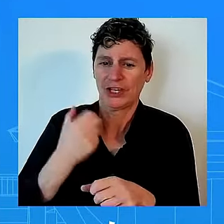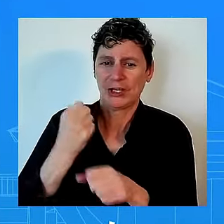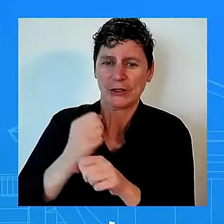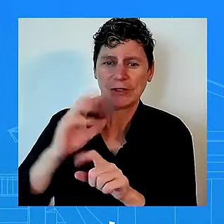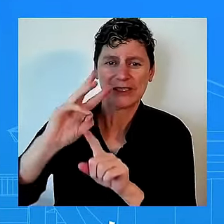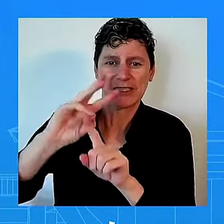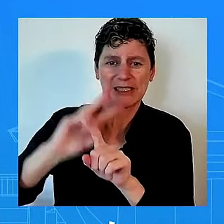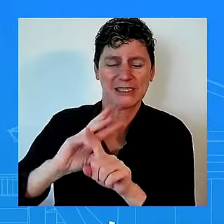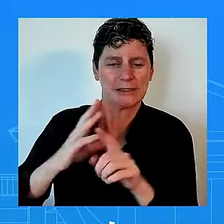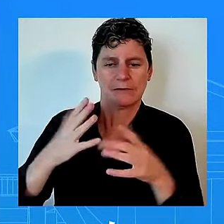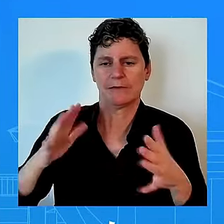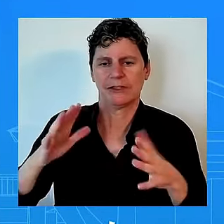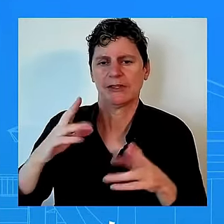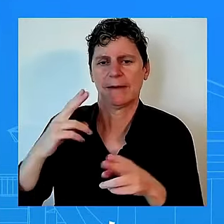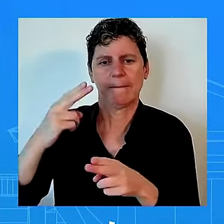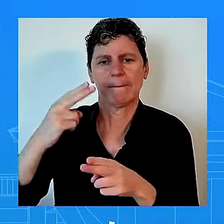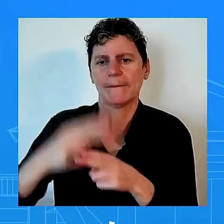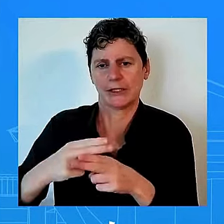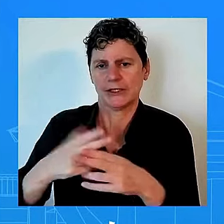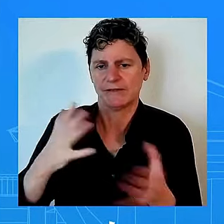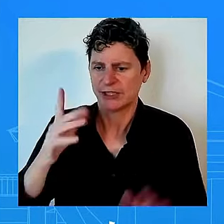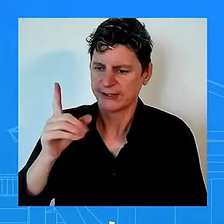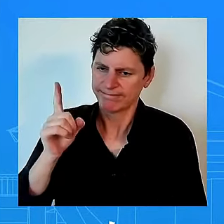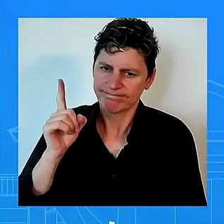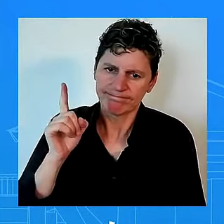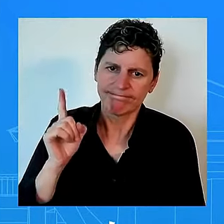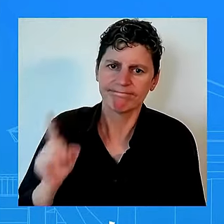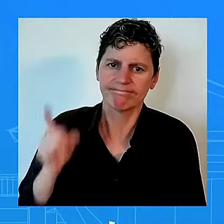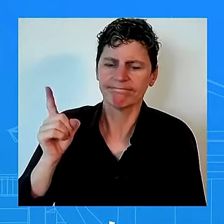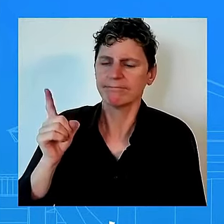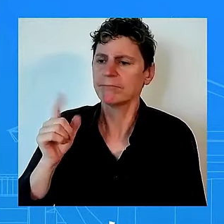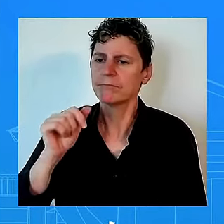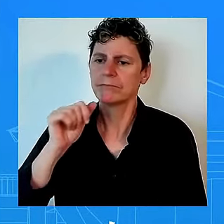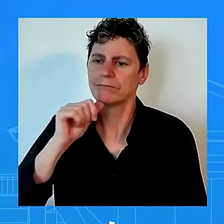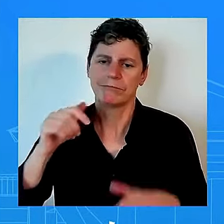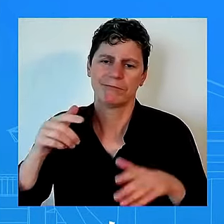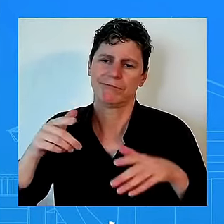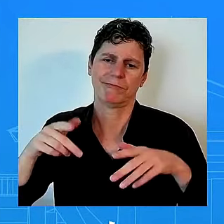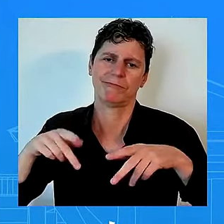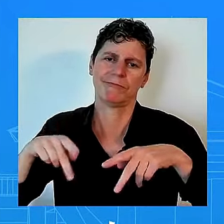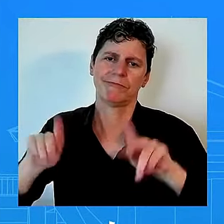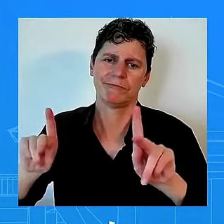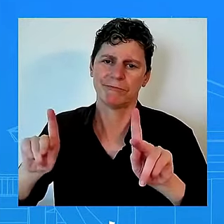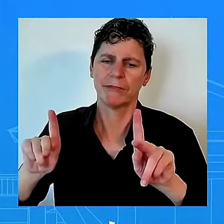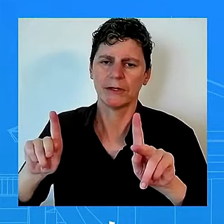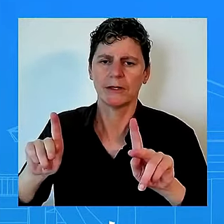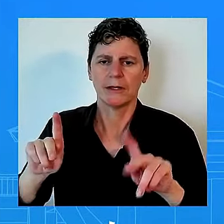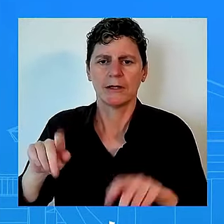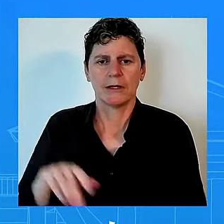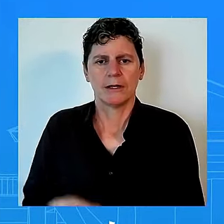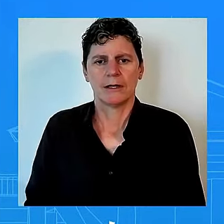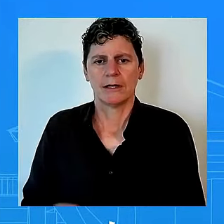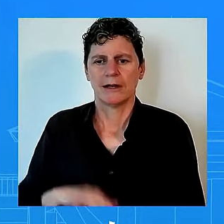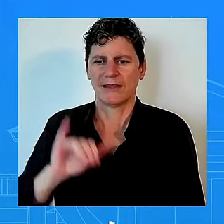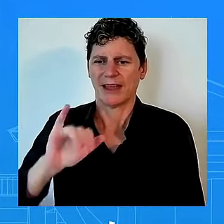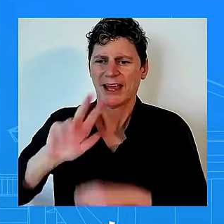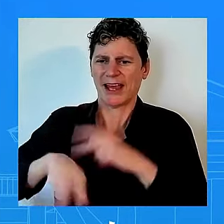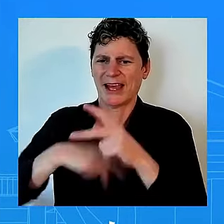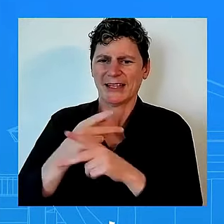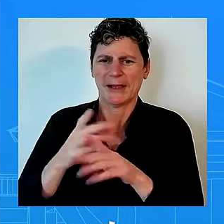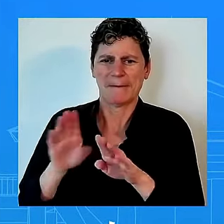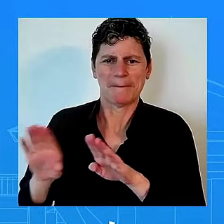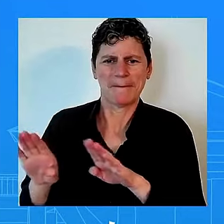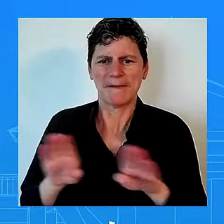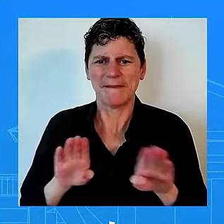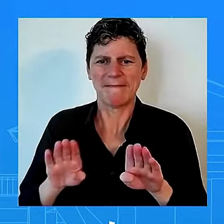and condemn uh that type of uh vitriolic behavior uh we will certainly um offer any assistance uh if needed